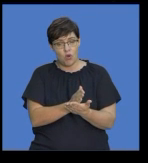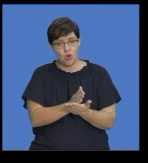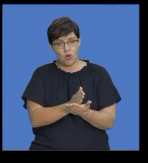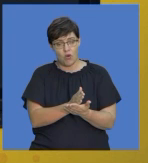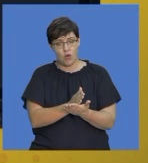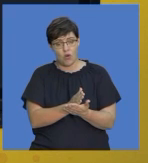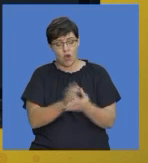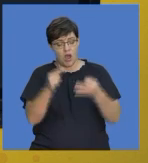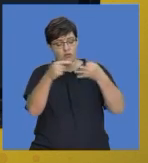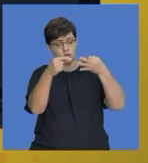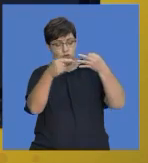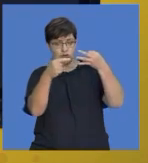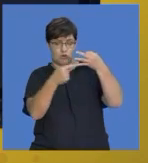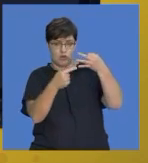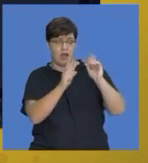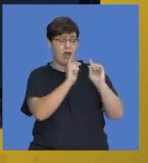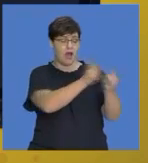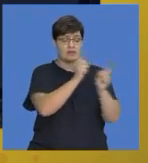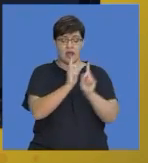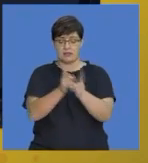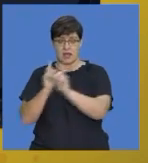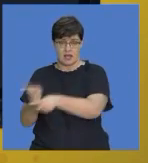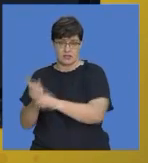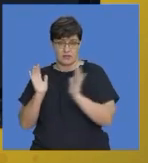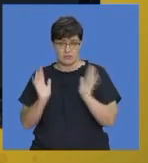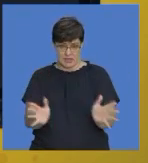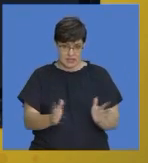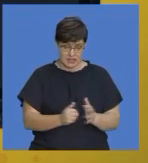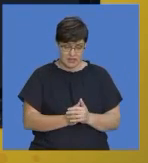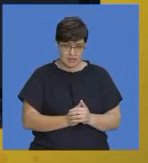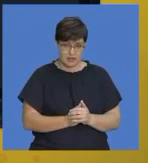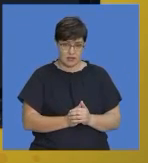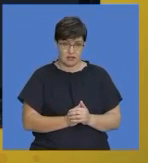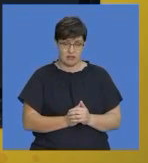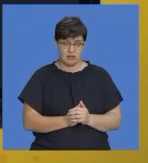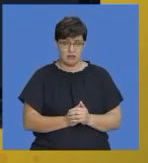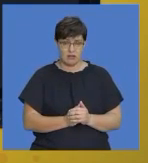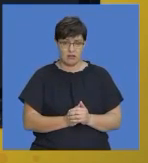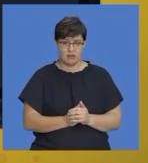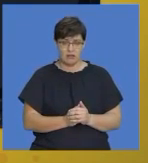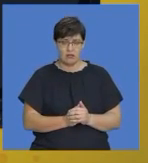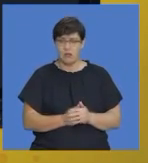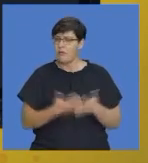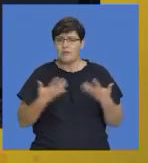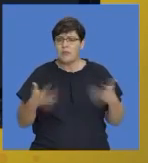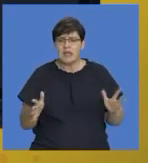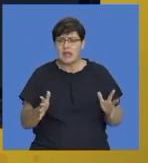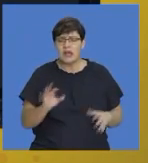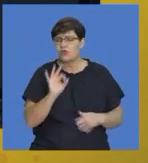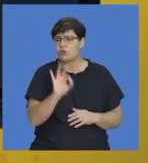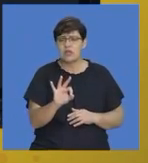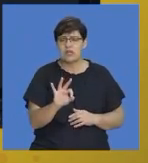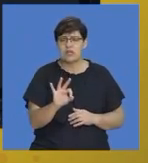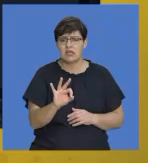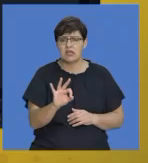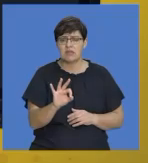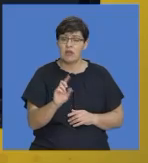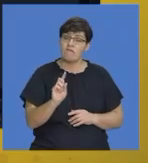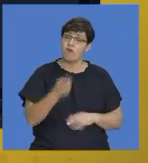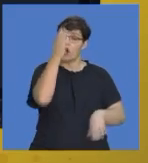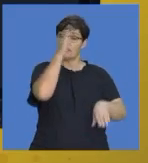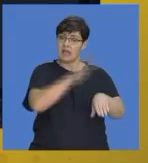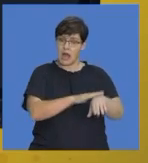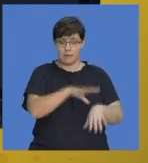also remember you only need to answer 3 questions so you need to make sure the first time round that you choose the right question